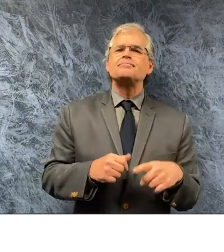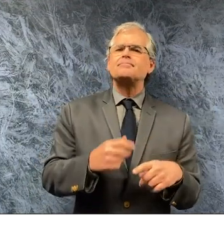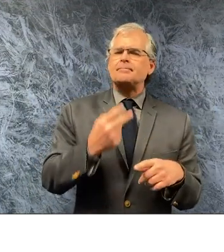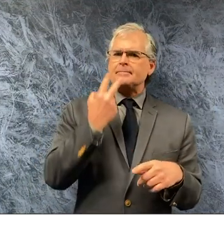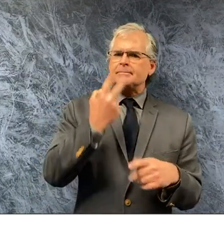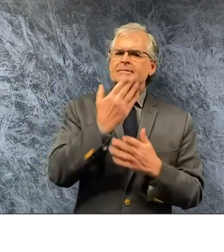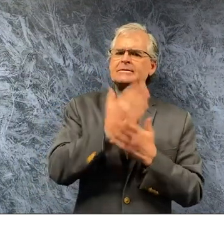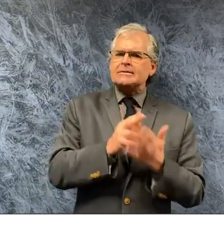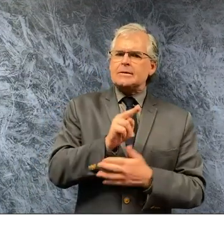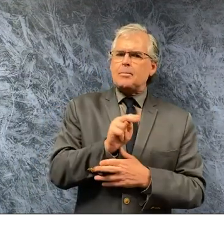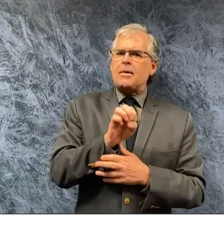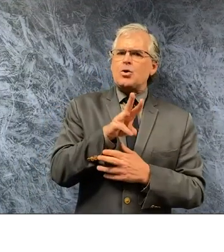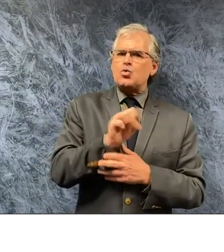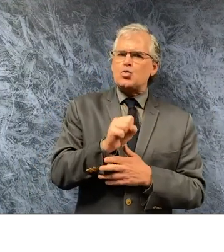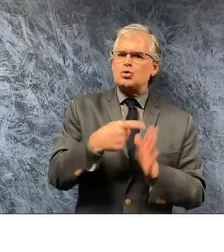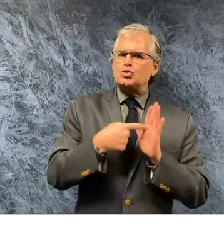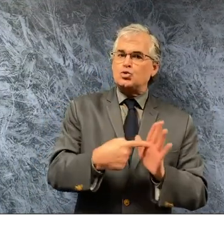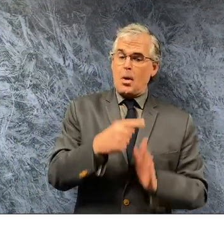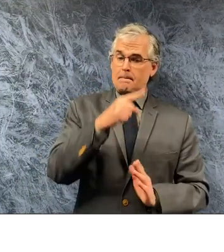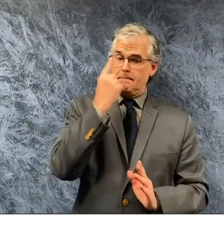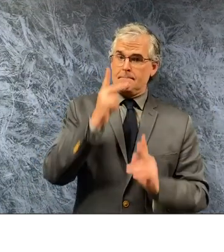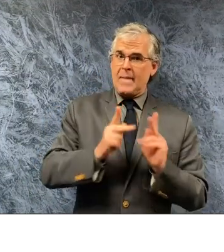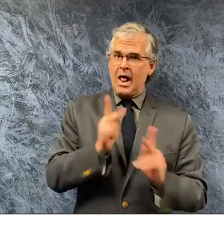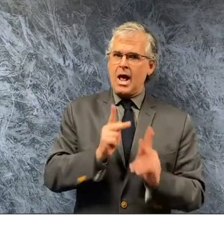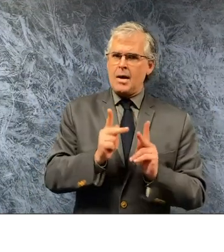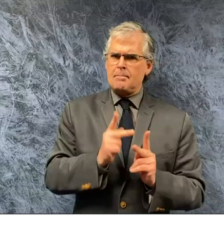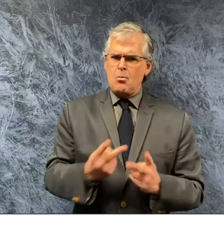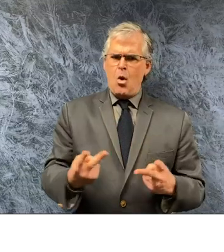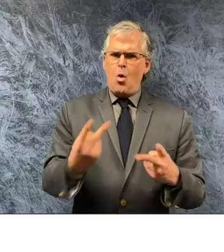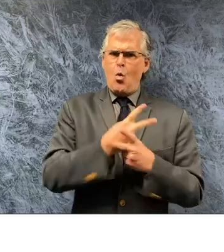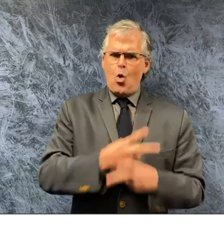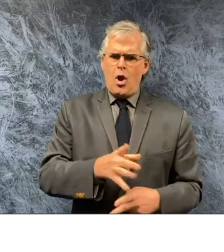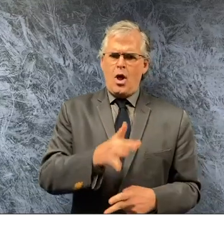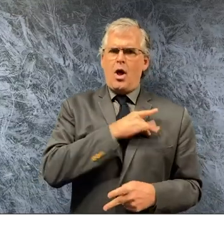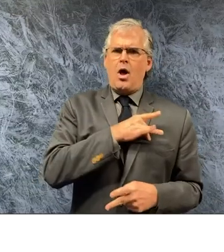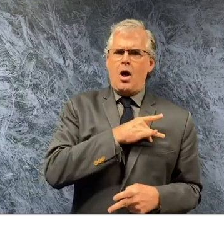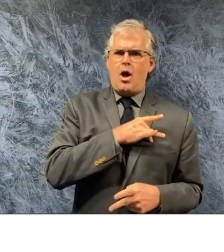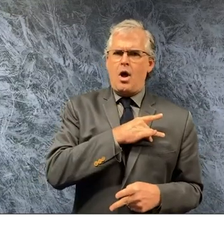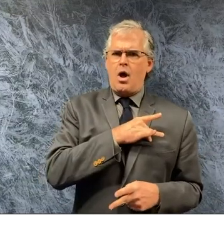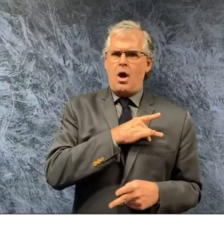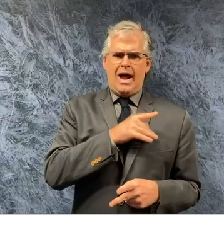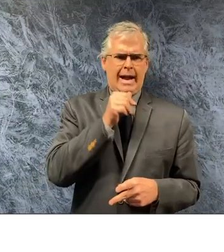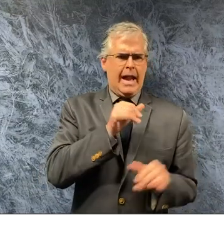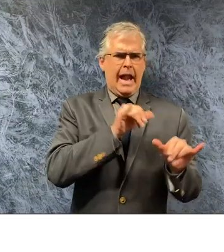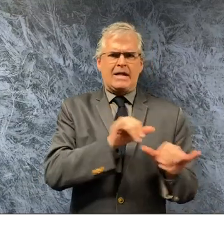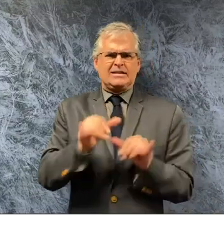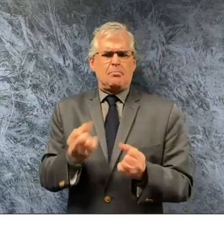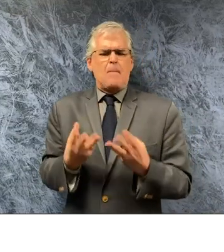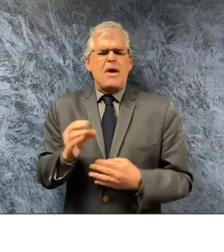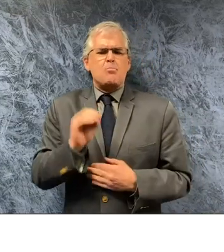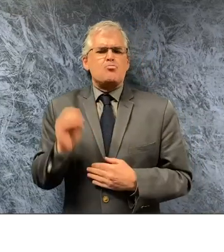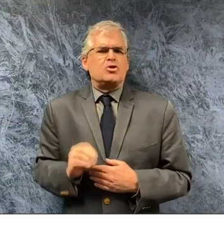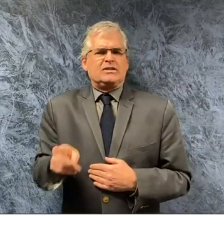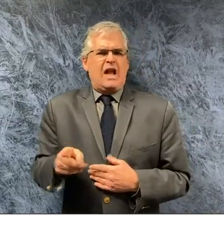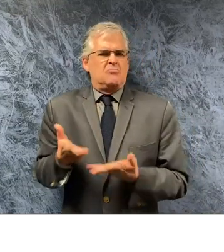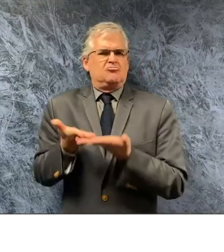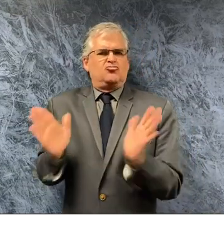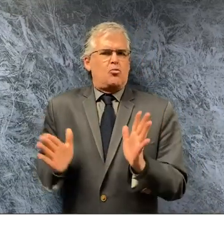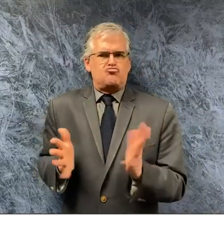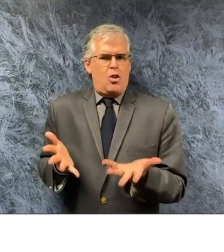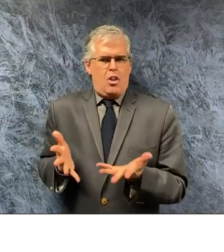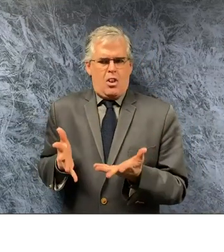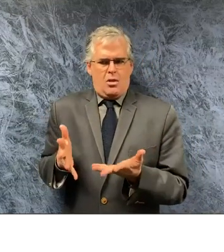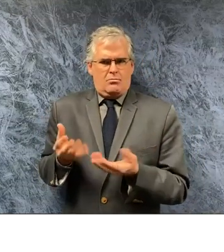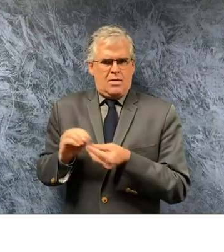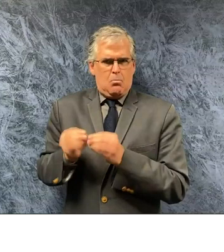infected and killed by coven 19 at rates disproportionate to their share of their local population likewise preliminary data provided by the southern